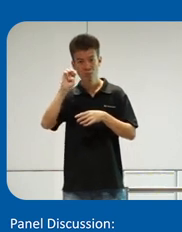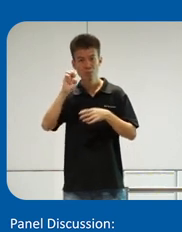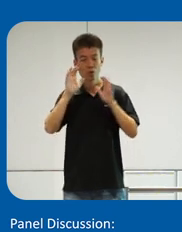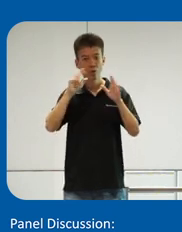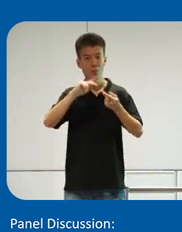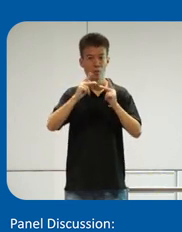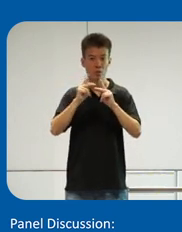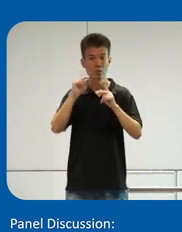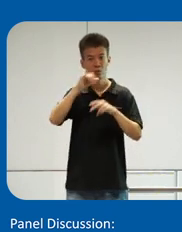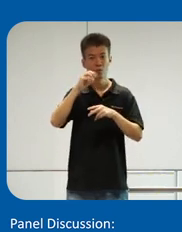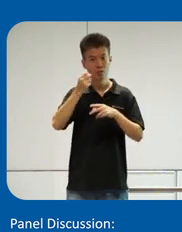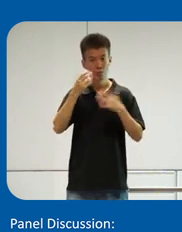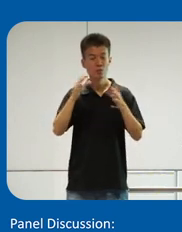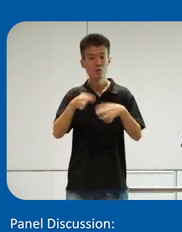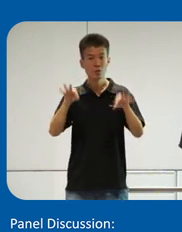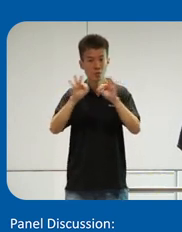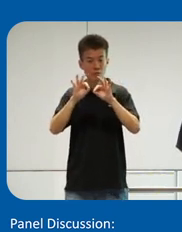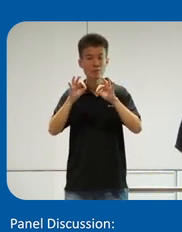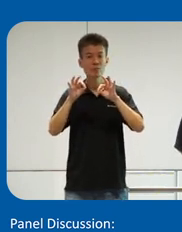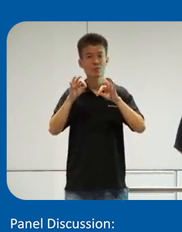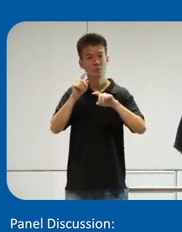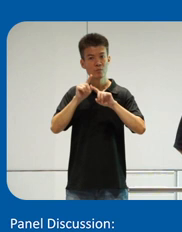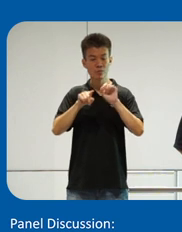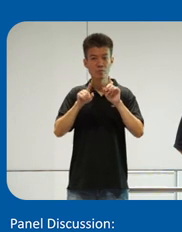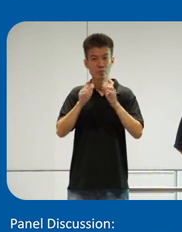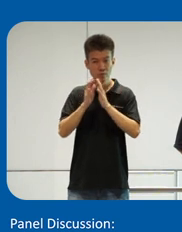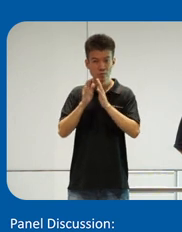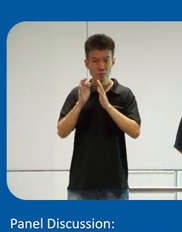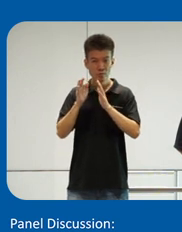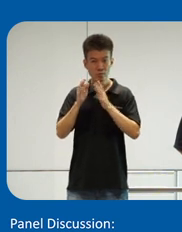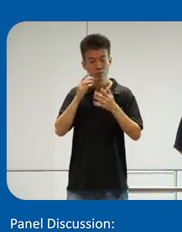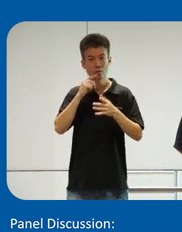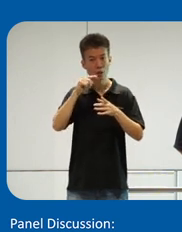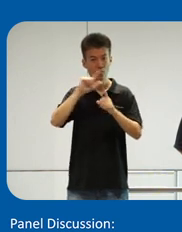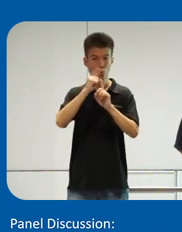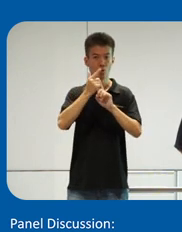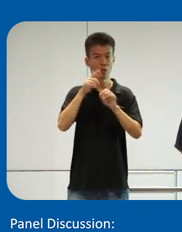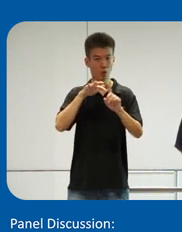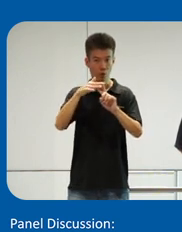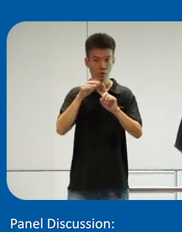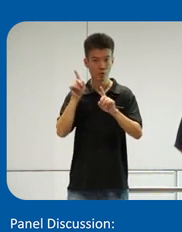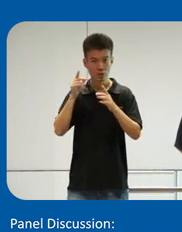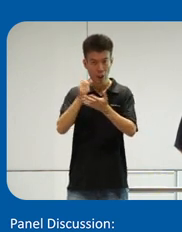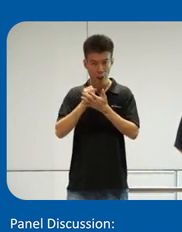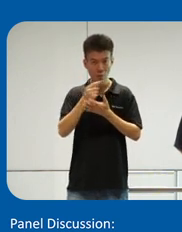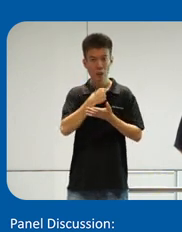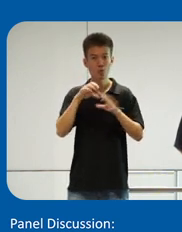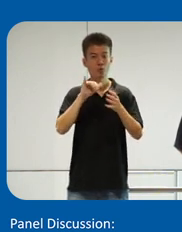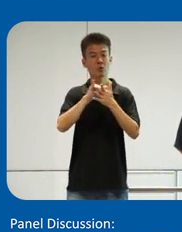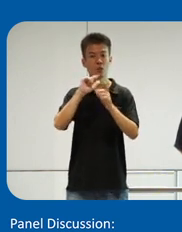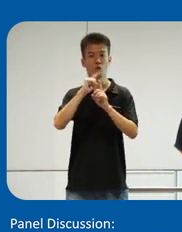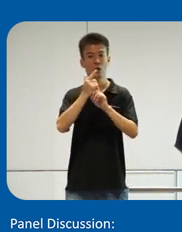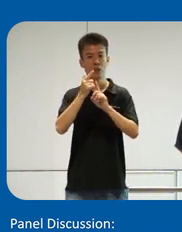Josh has been instrumental and he helped us. I think Dr. Michael, you mentioned about local context. So he helped us to do the